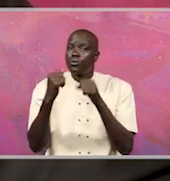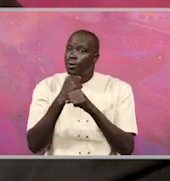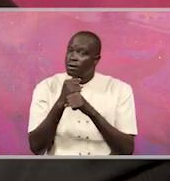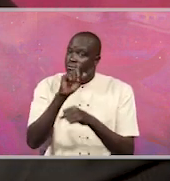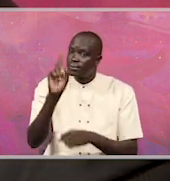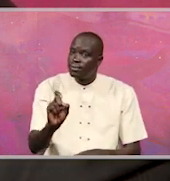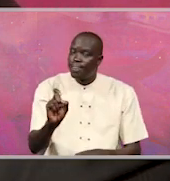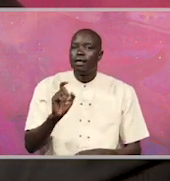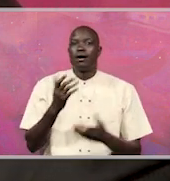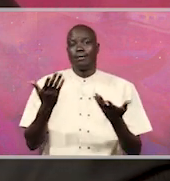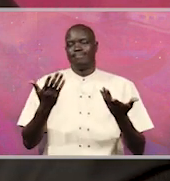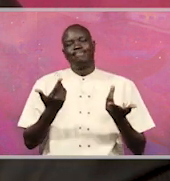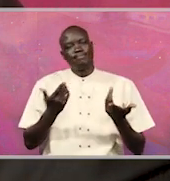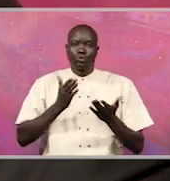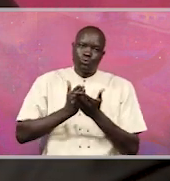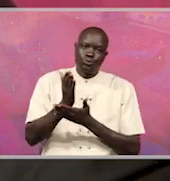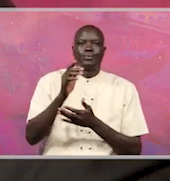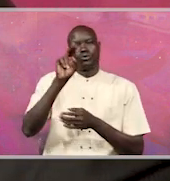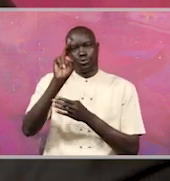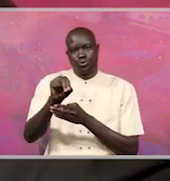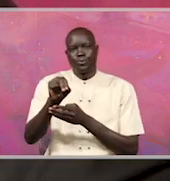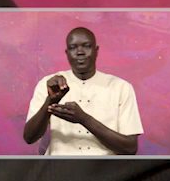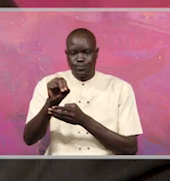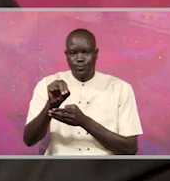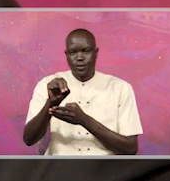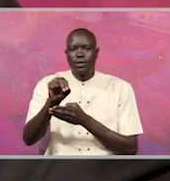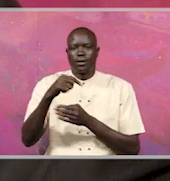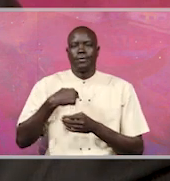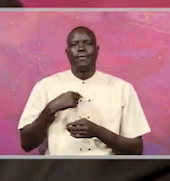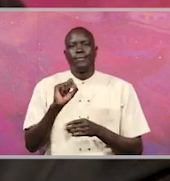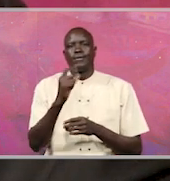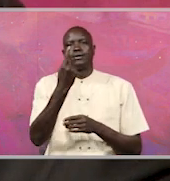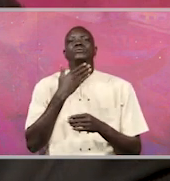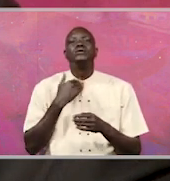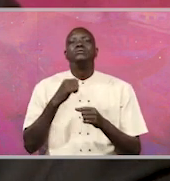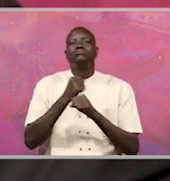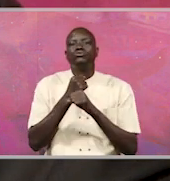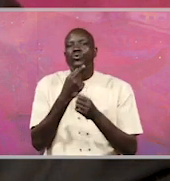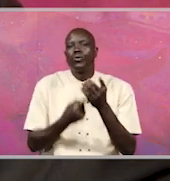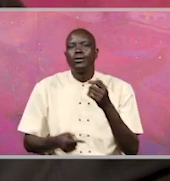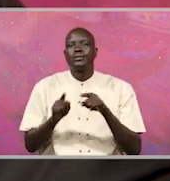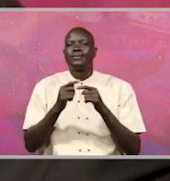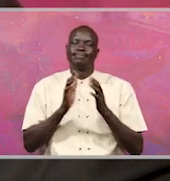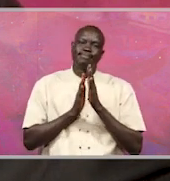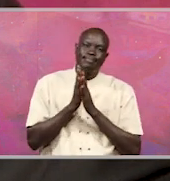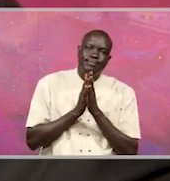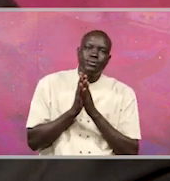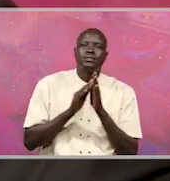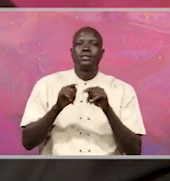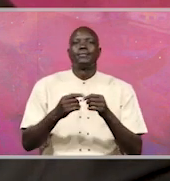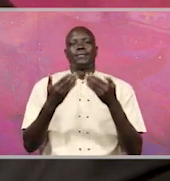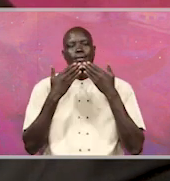Honorable I want to admire and surely